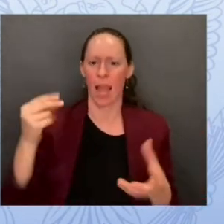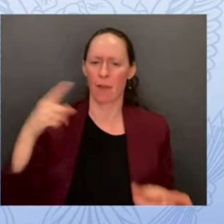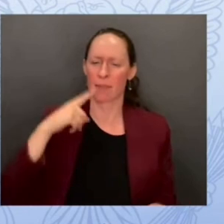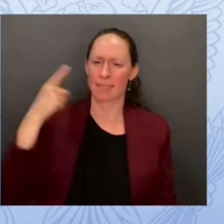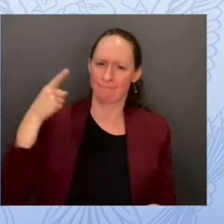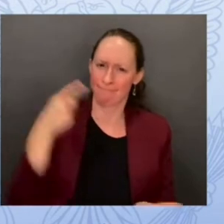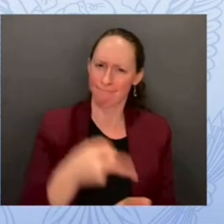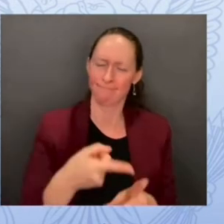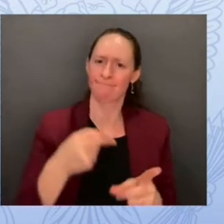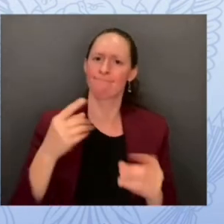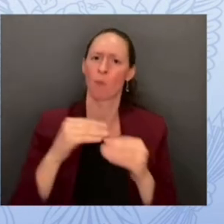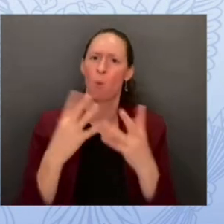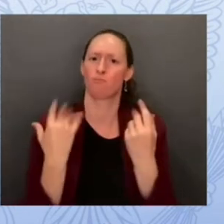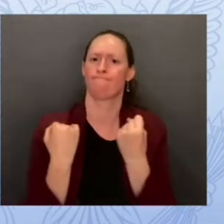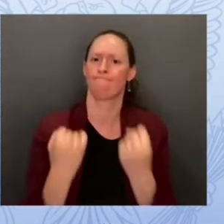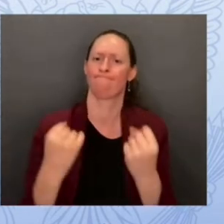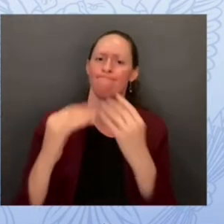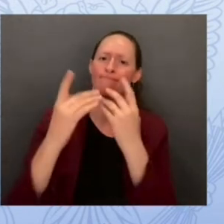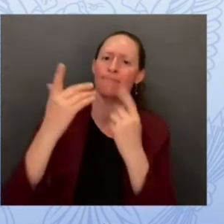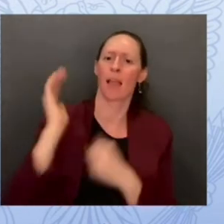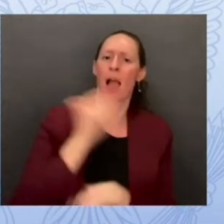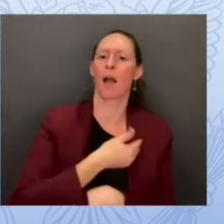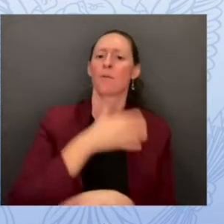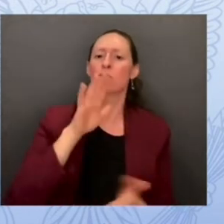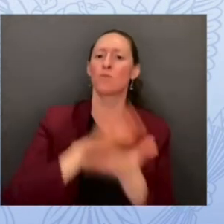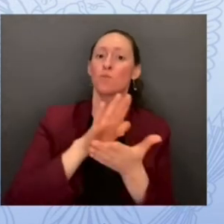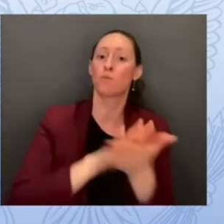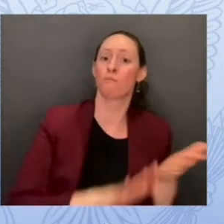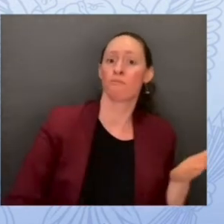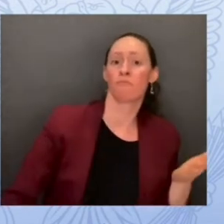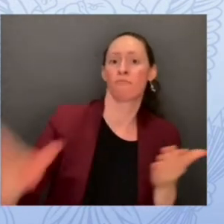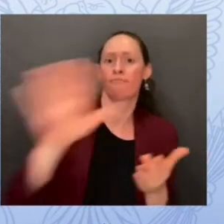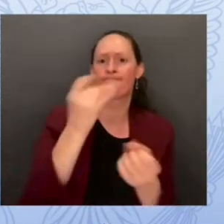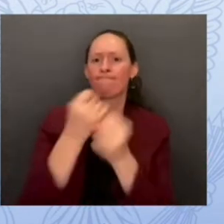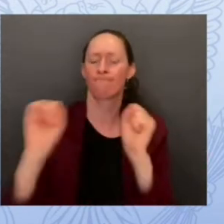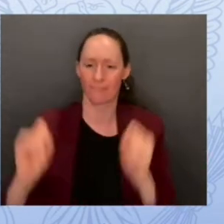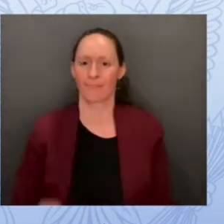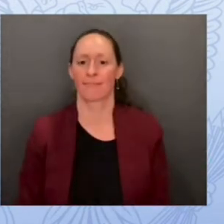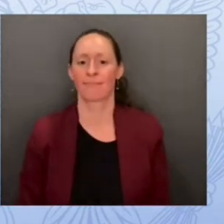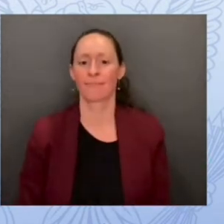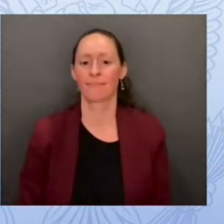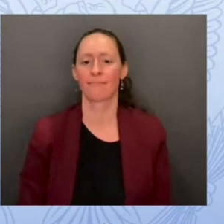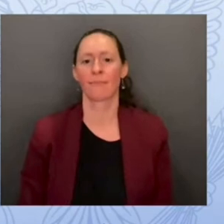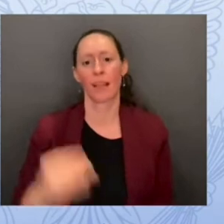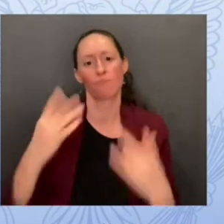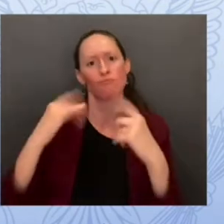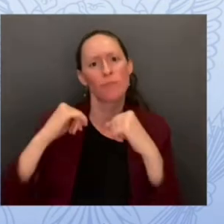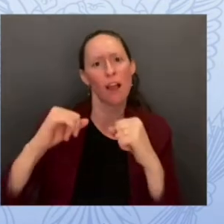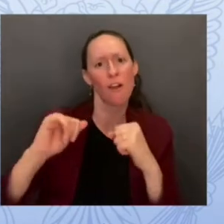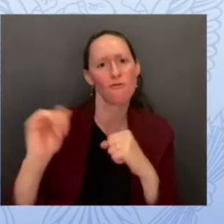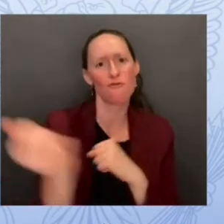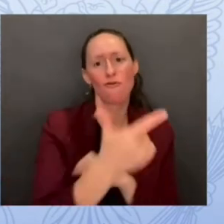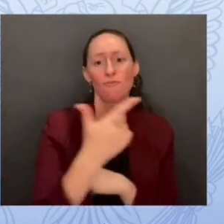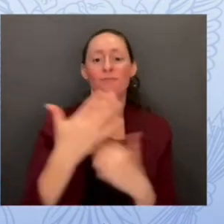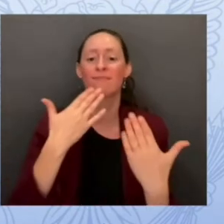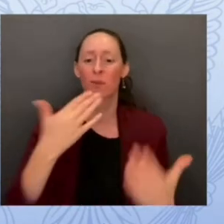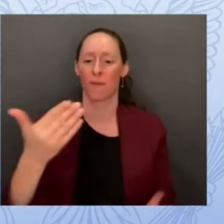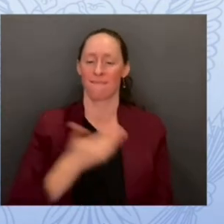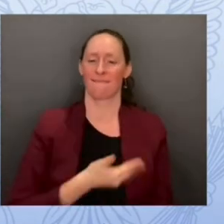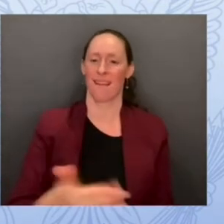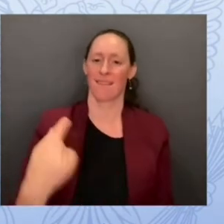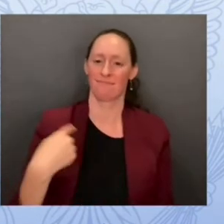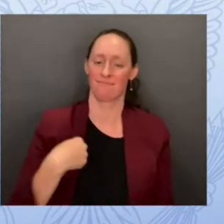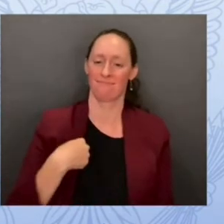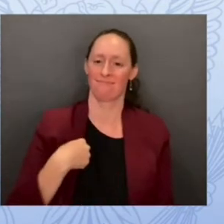nation to do our part to protect our customers we thank you for inviting me today and for allowing d2l to provide support for this